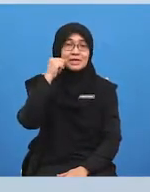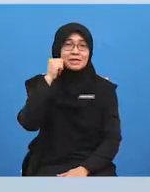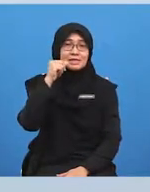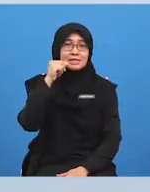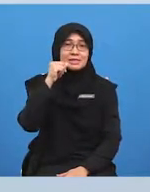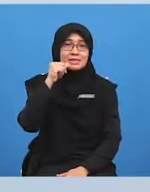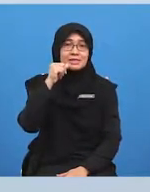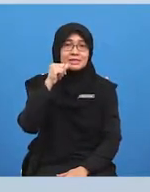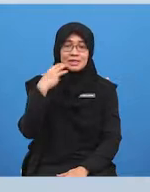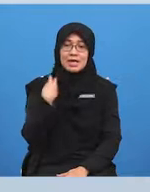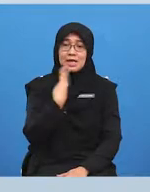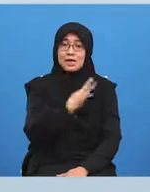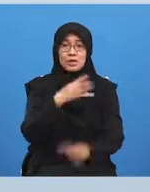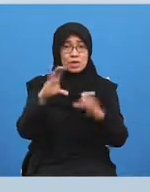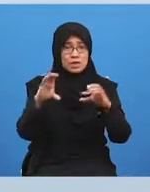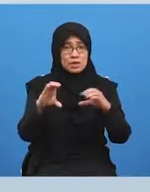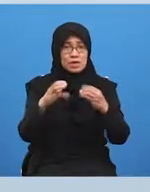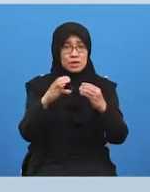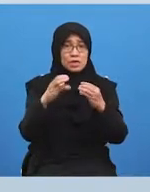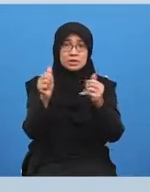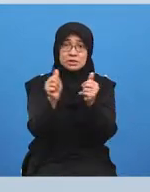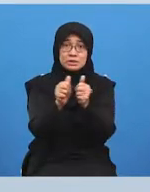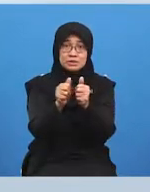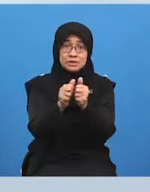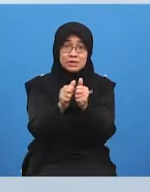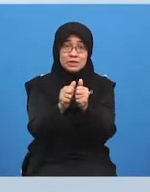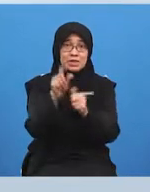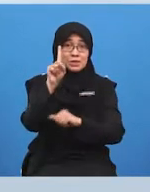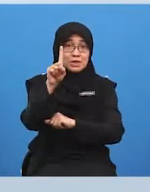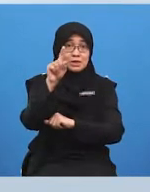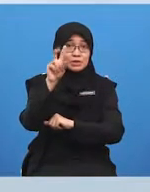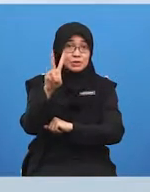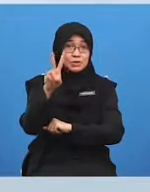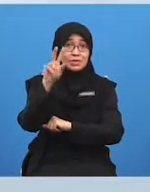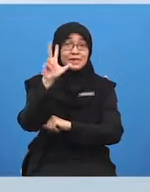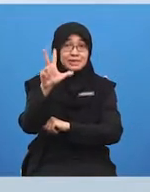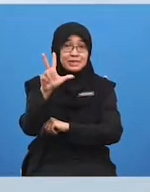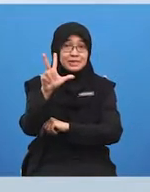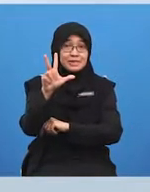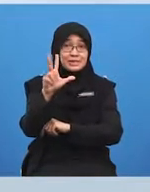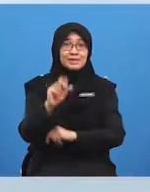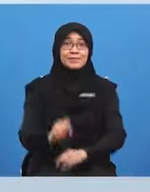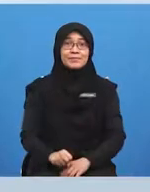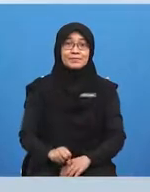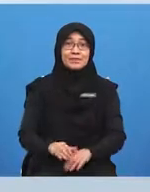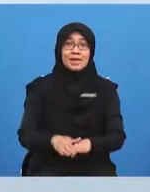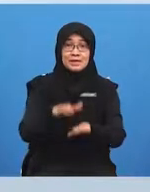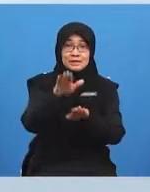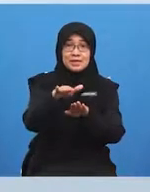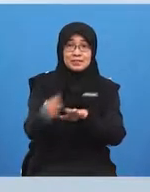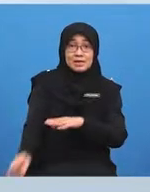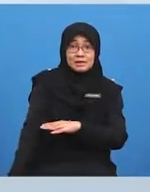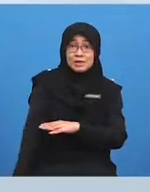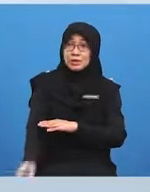not we do it together one two three step over